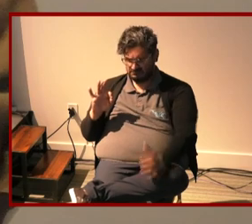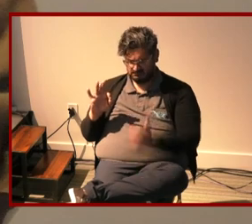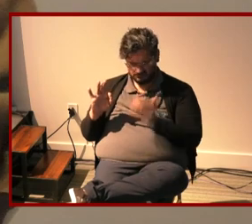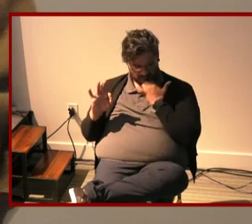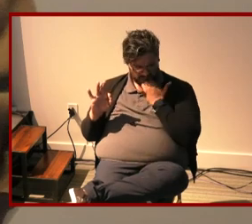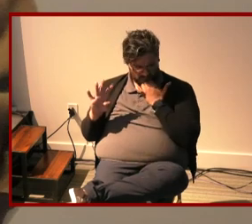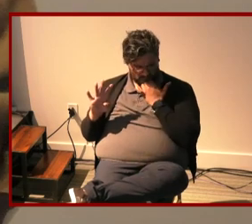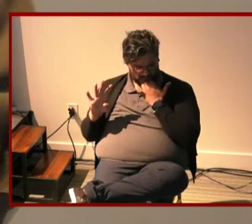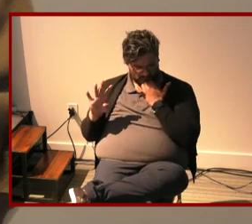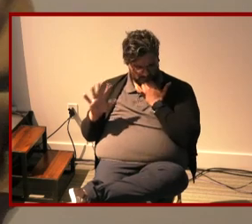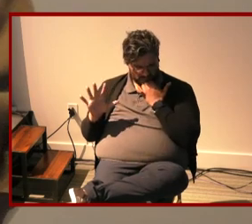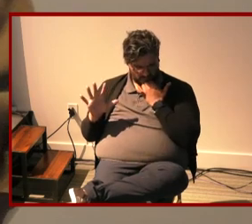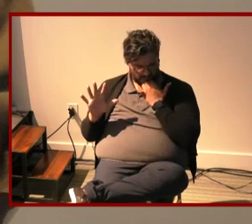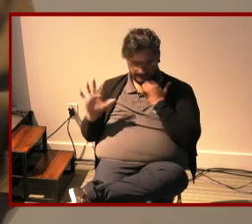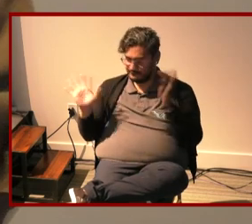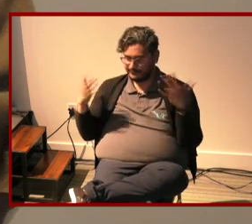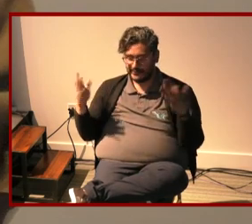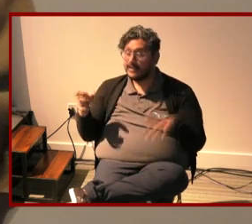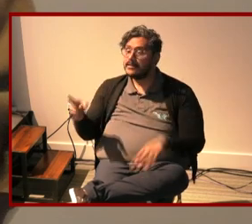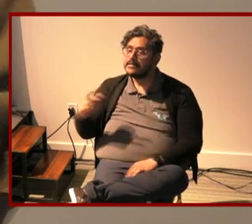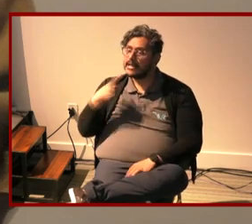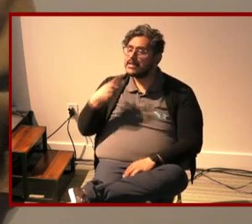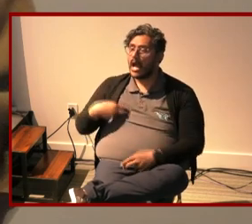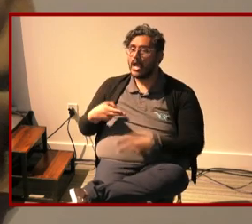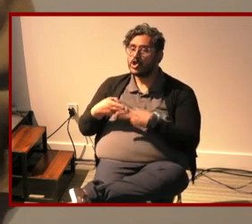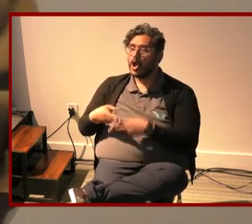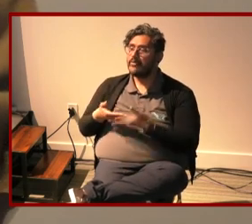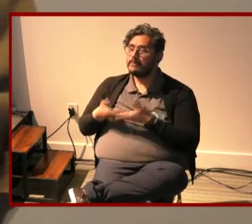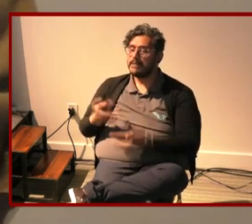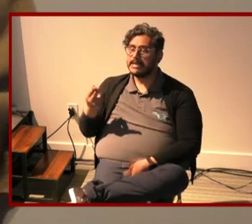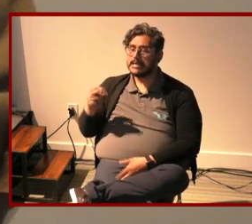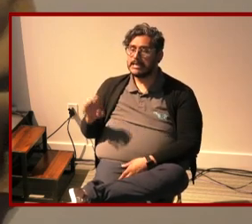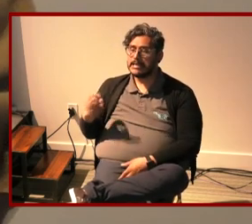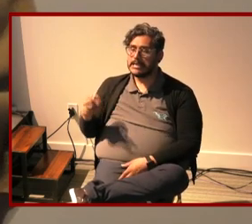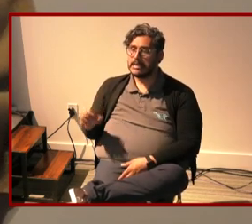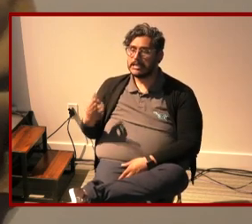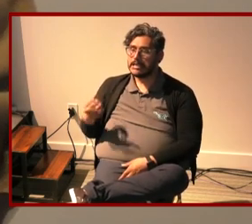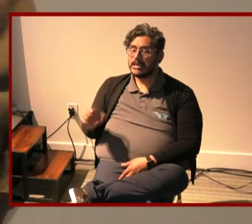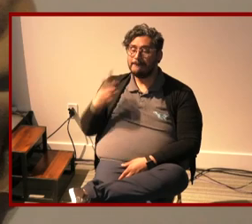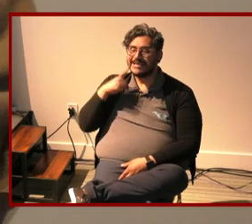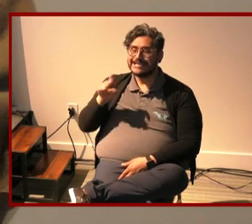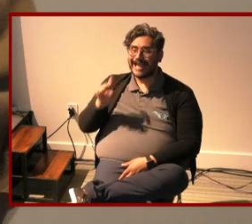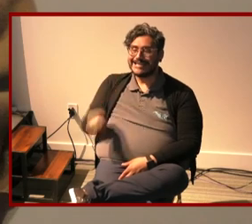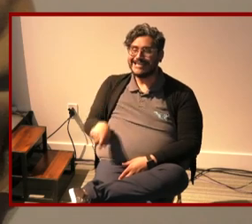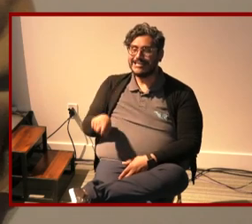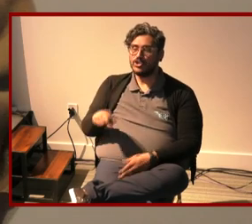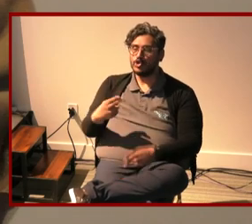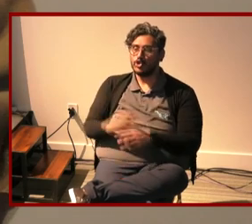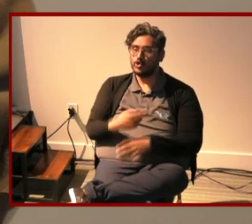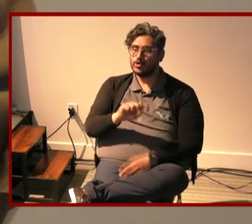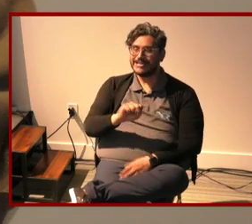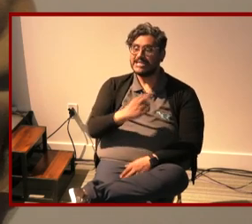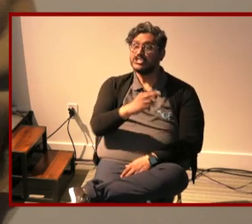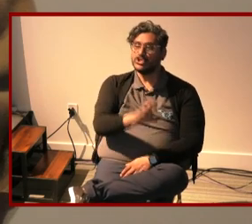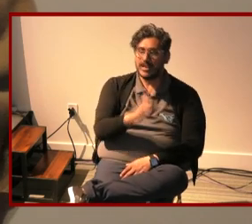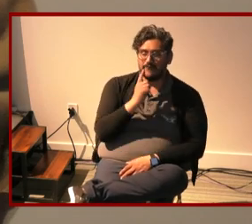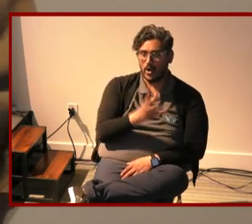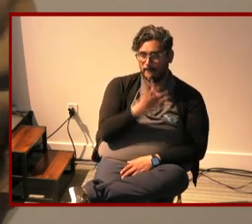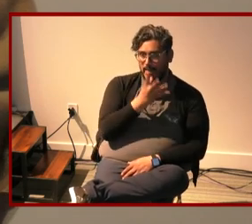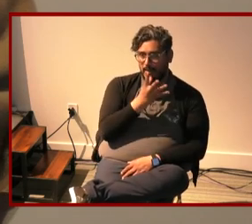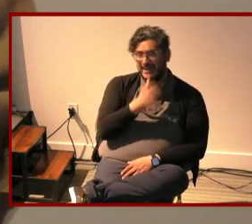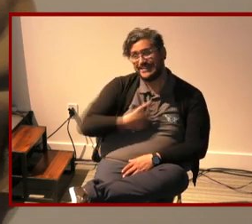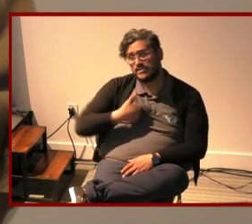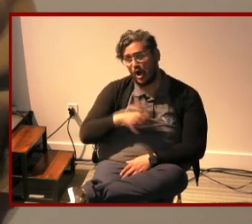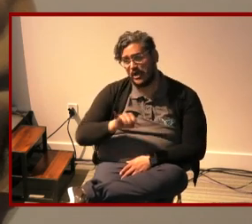he says i call the baby he throughout the book because i have to use she for the mom please forgive me if you have a girl baby